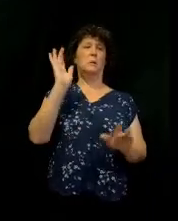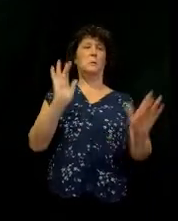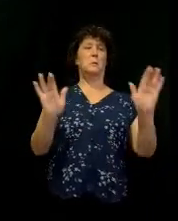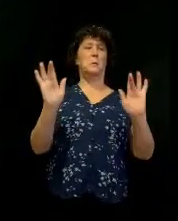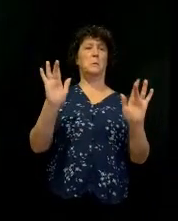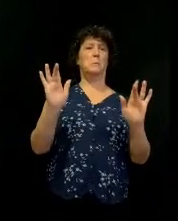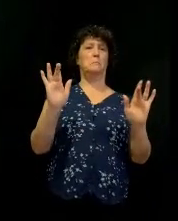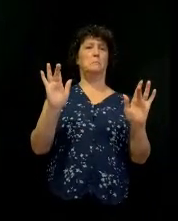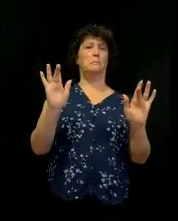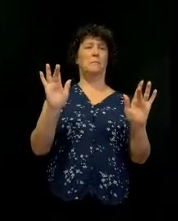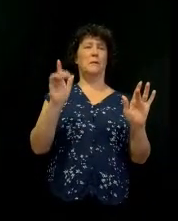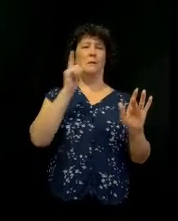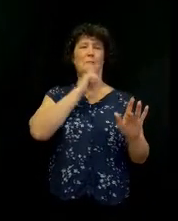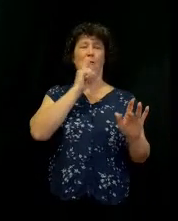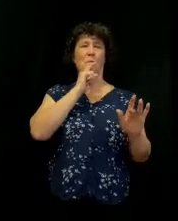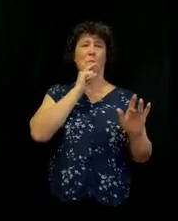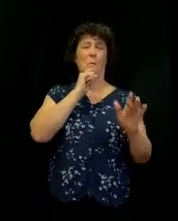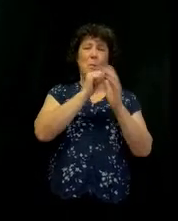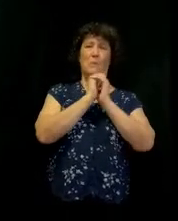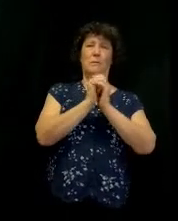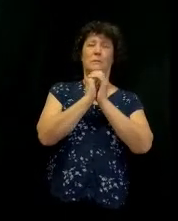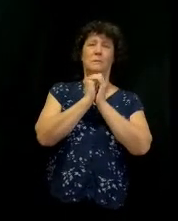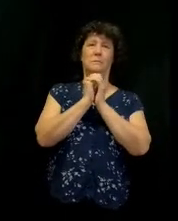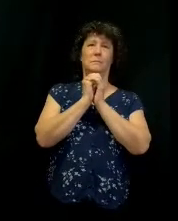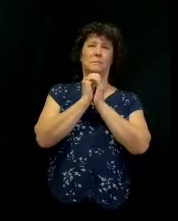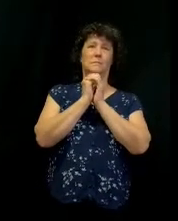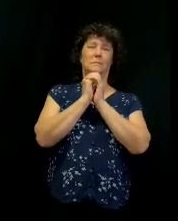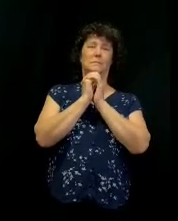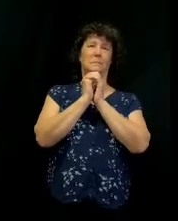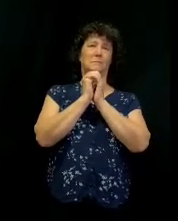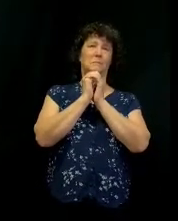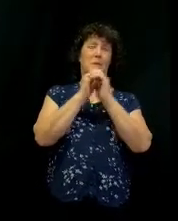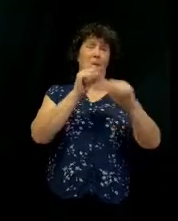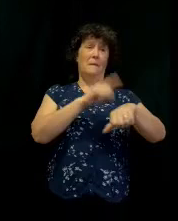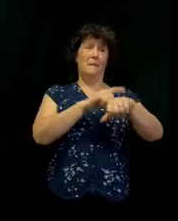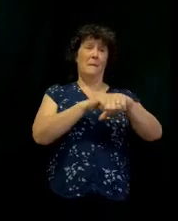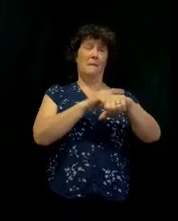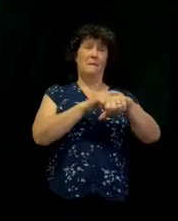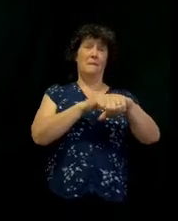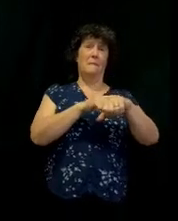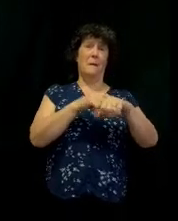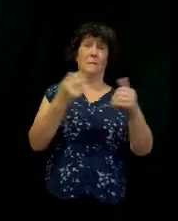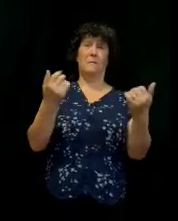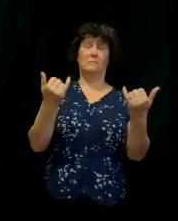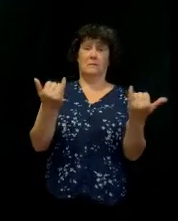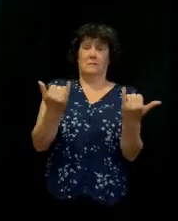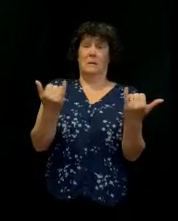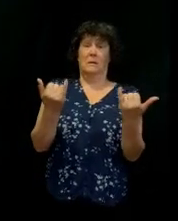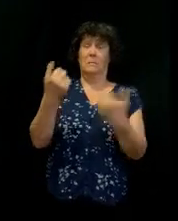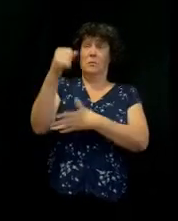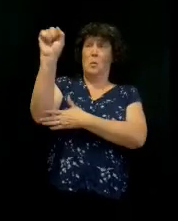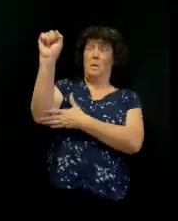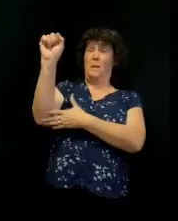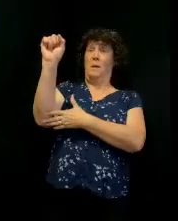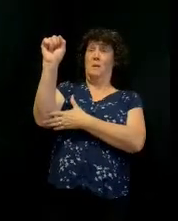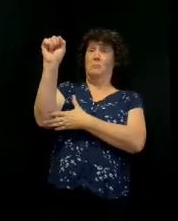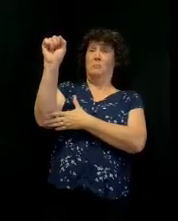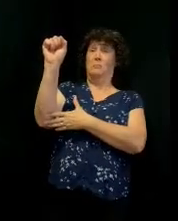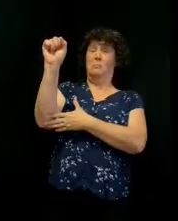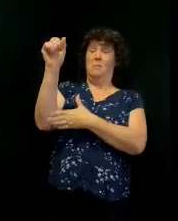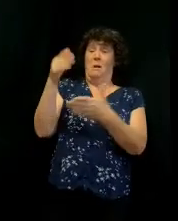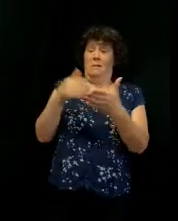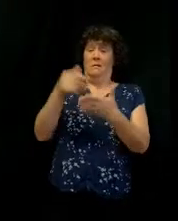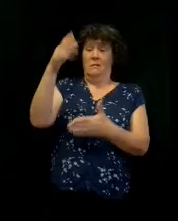idolatry. It was the climate of the day. And they were in rebellion to God. And God begins to prophesy about a day